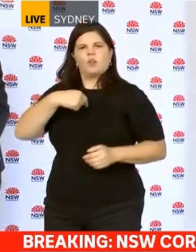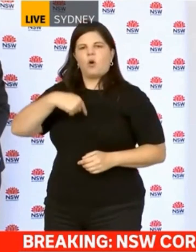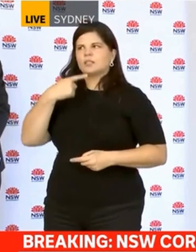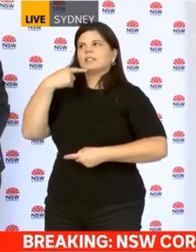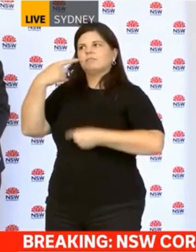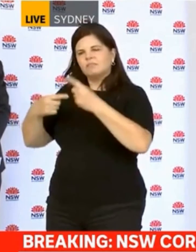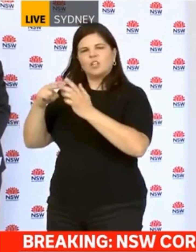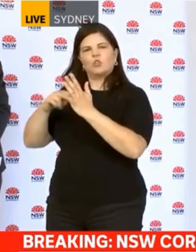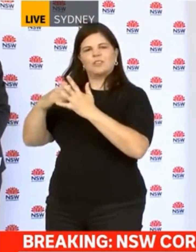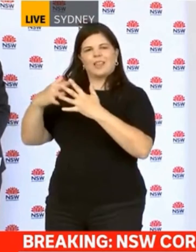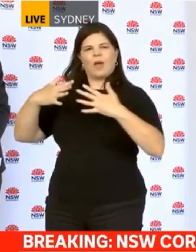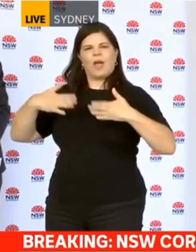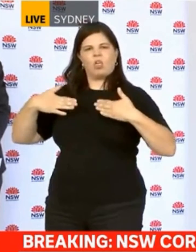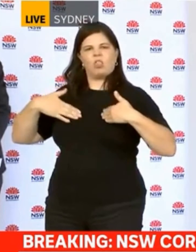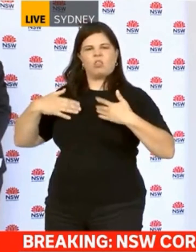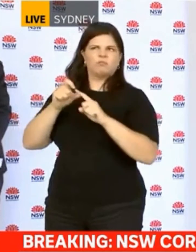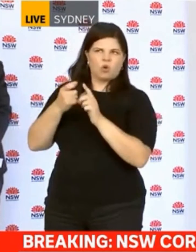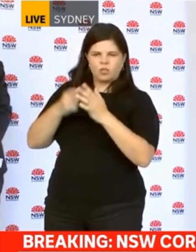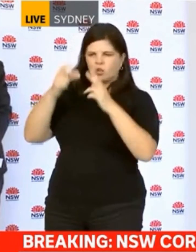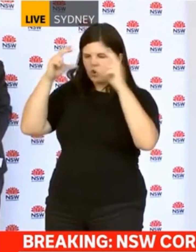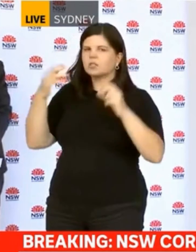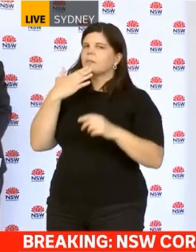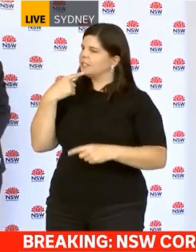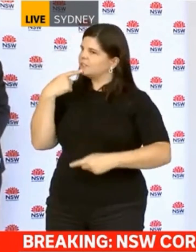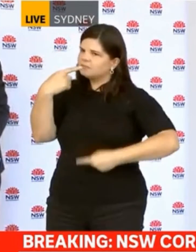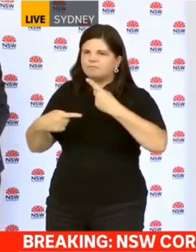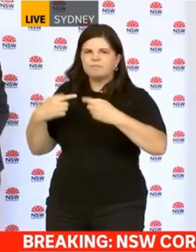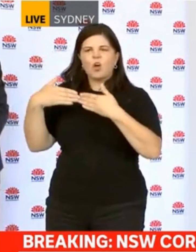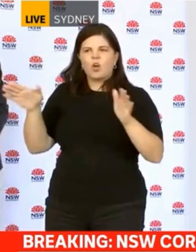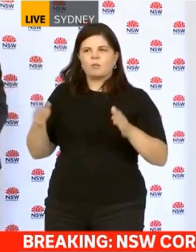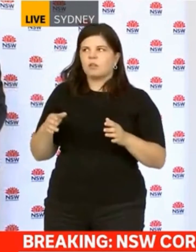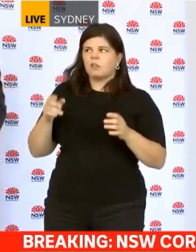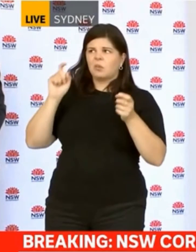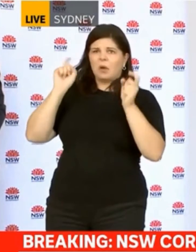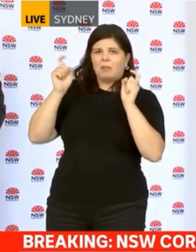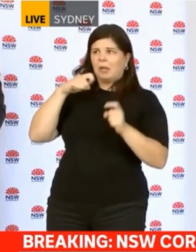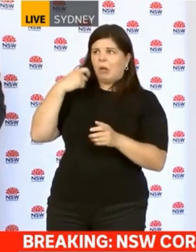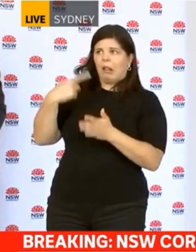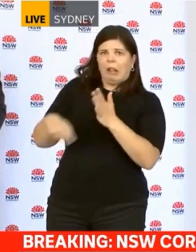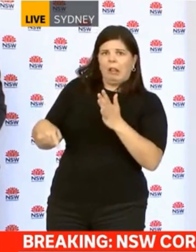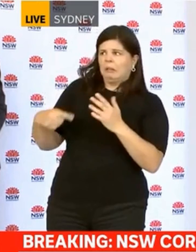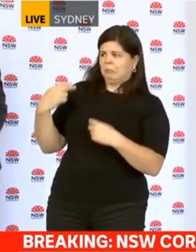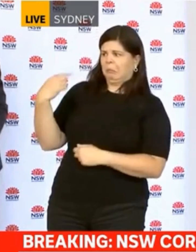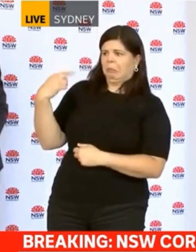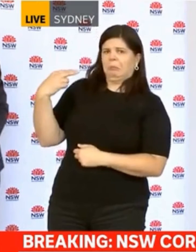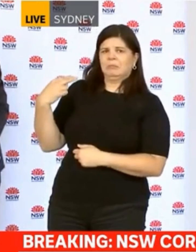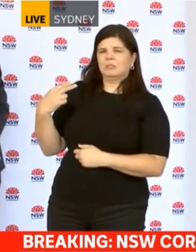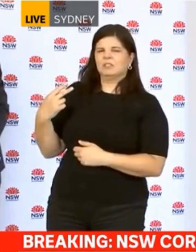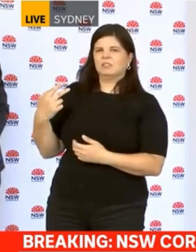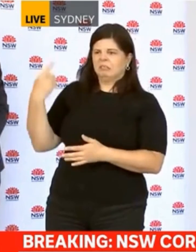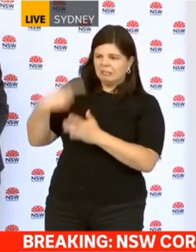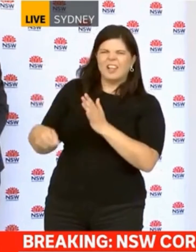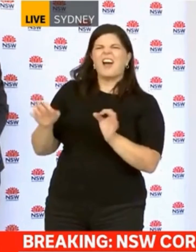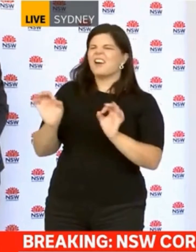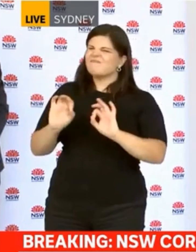speaking to a health expert, please just give us all the information you have. Don't be concerned about any judgements or don't be concerned